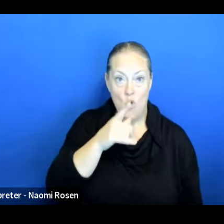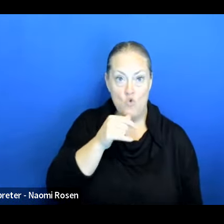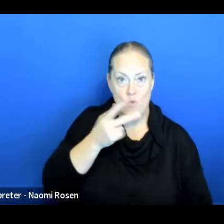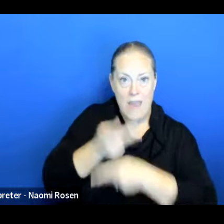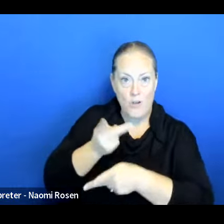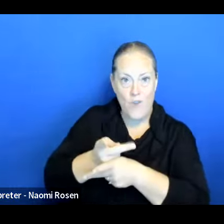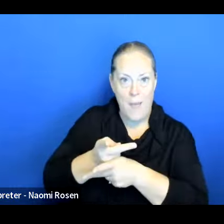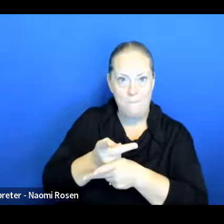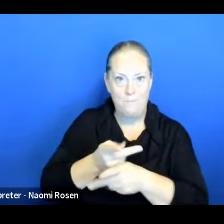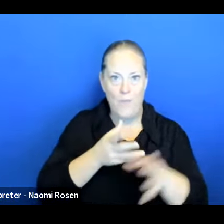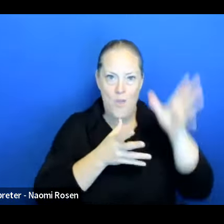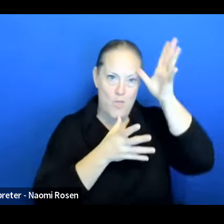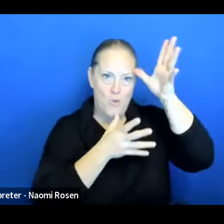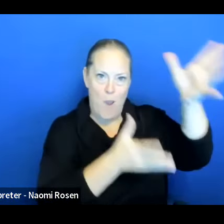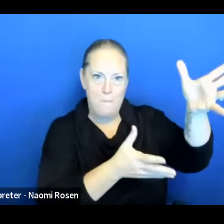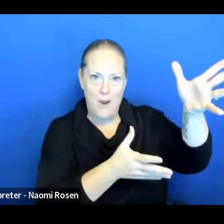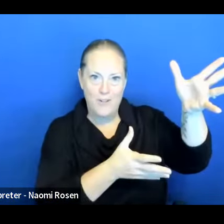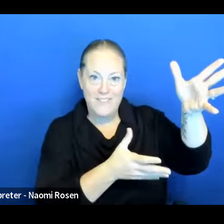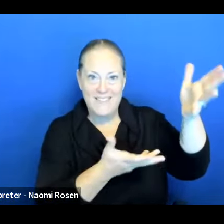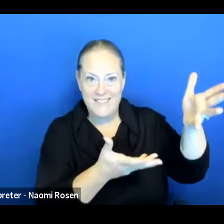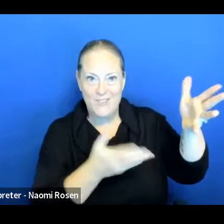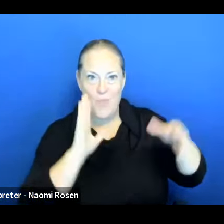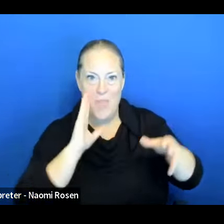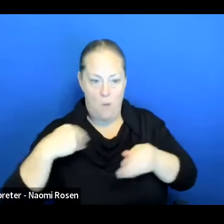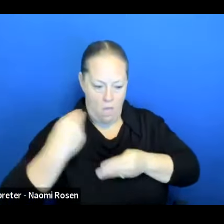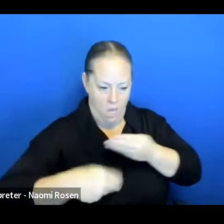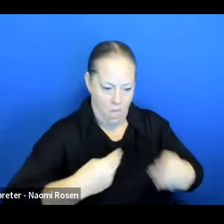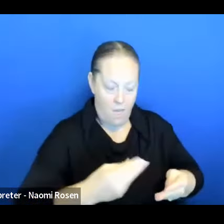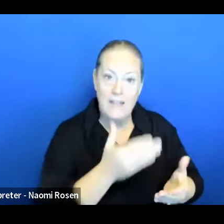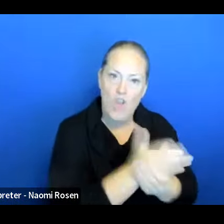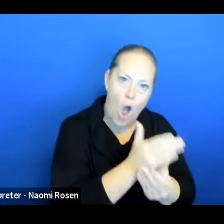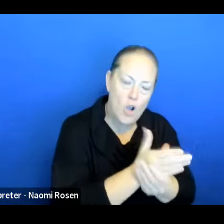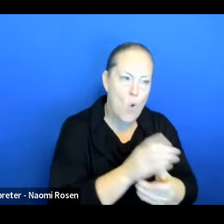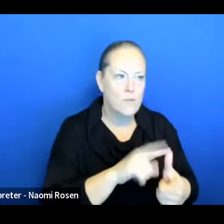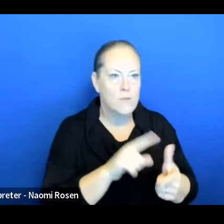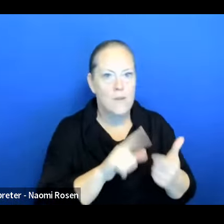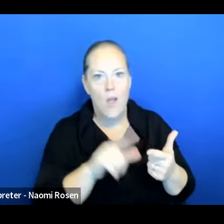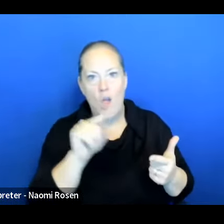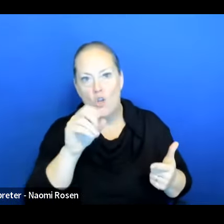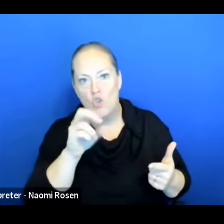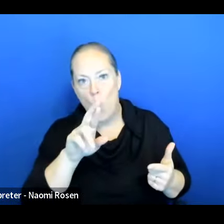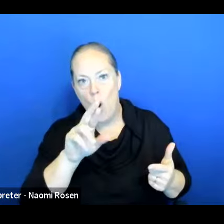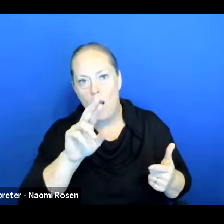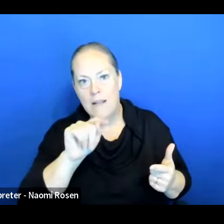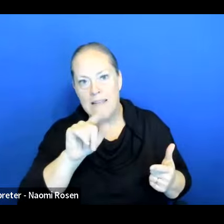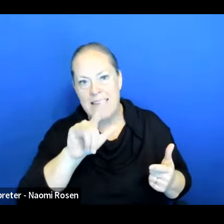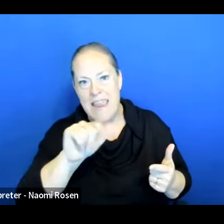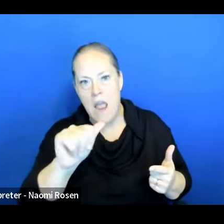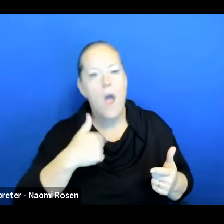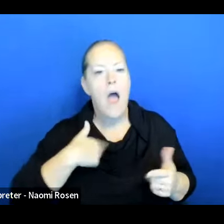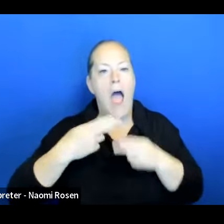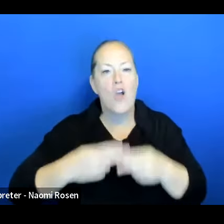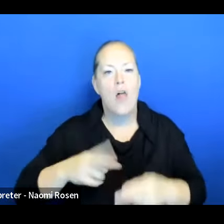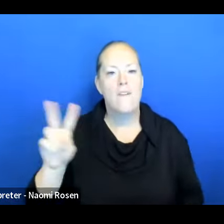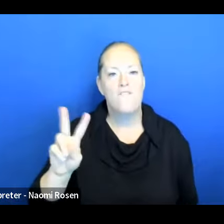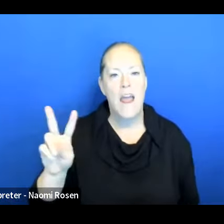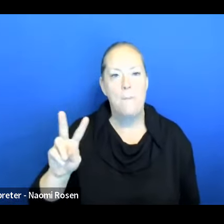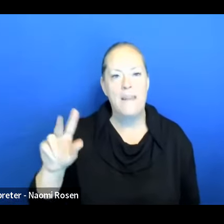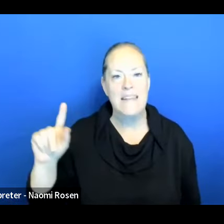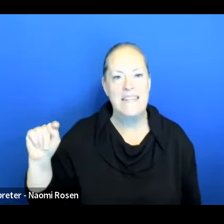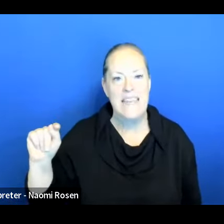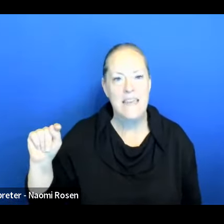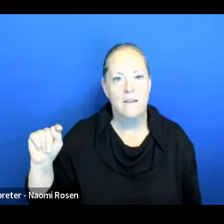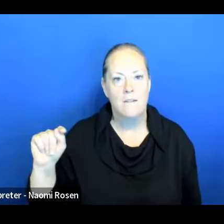you know, and our community tacos and tortillas and everything with vitamin T, I would say, which, you know, um,